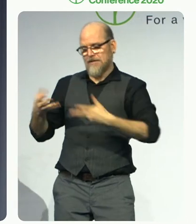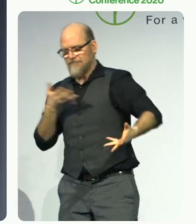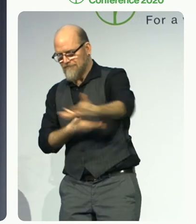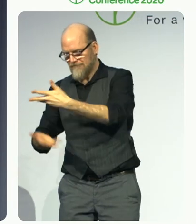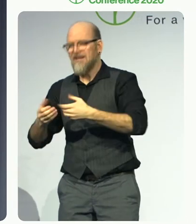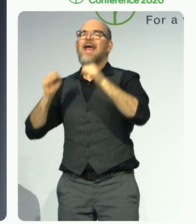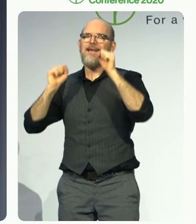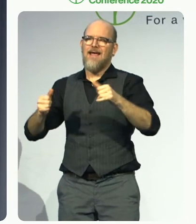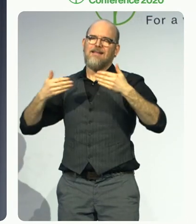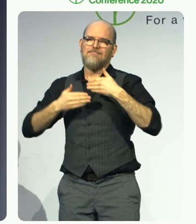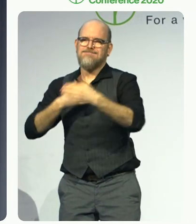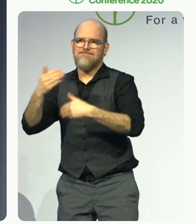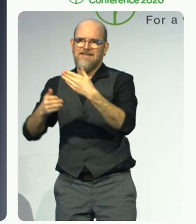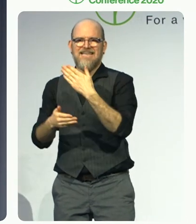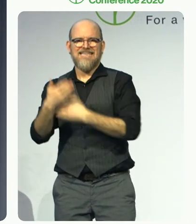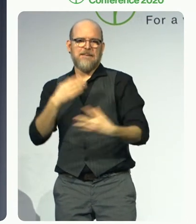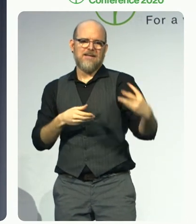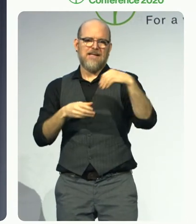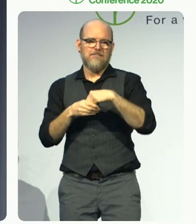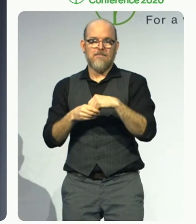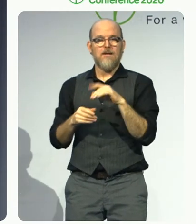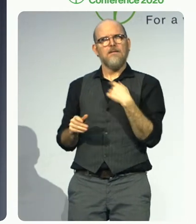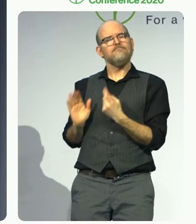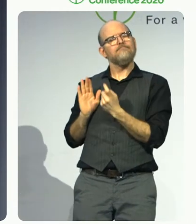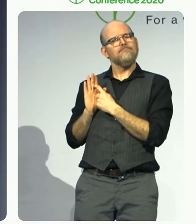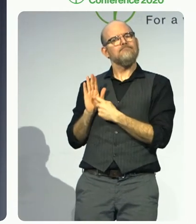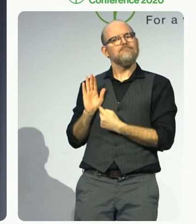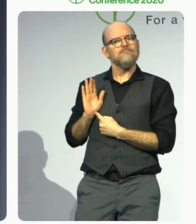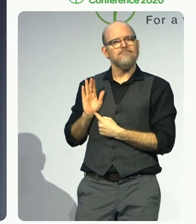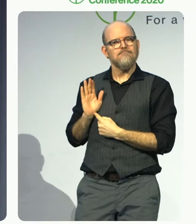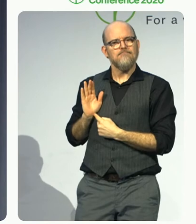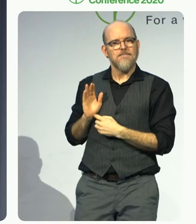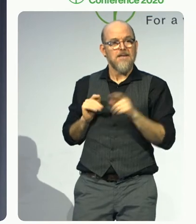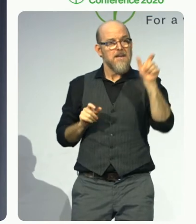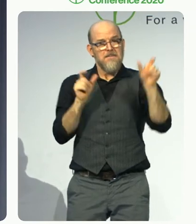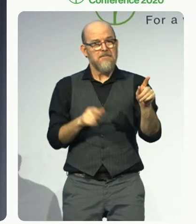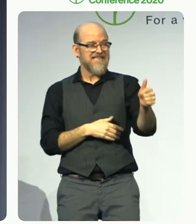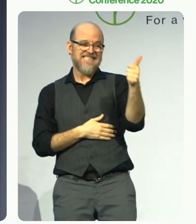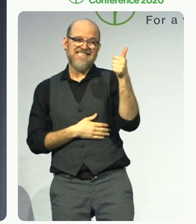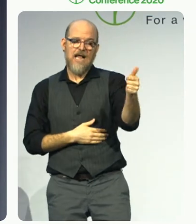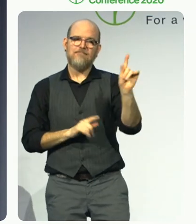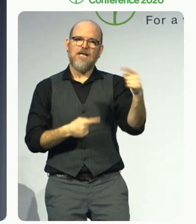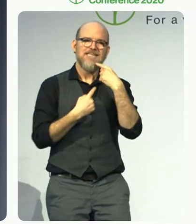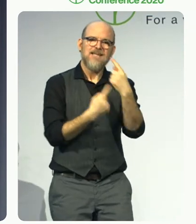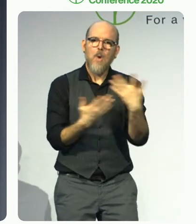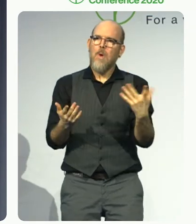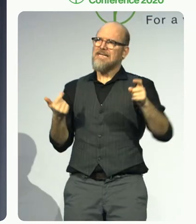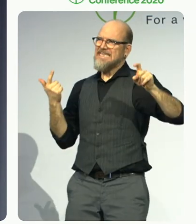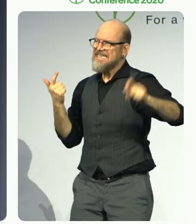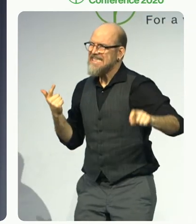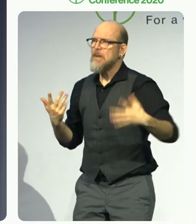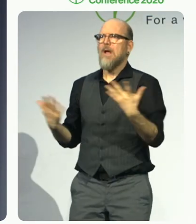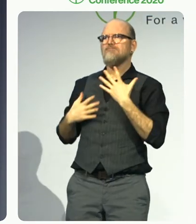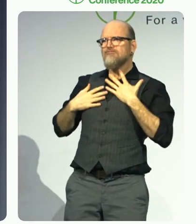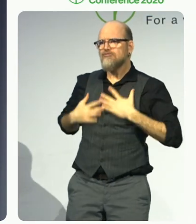for themselves and decide for themselves when it comes to their interests. In my capacity as president